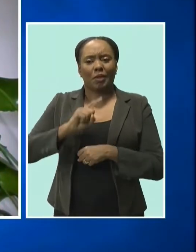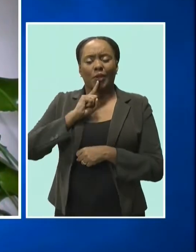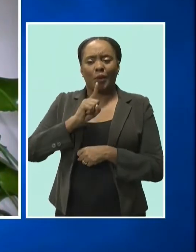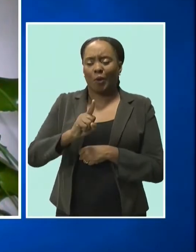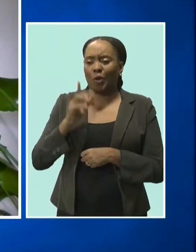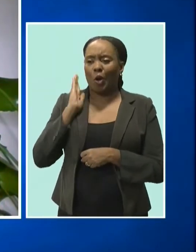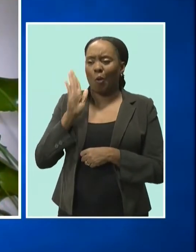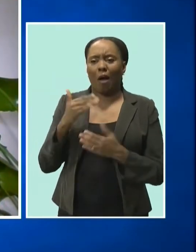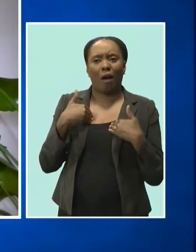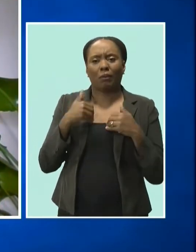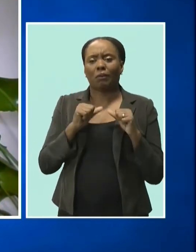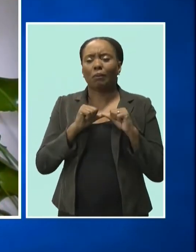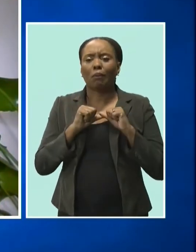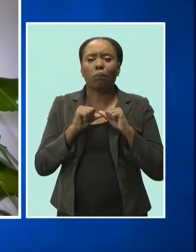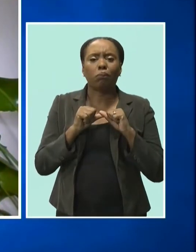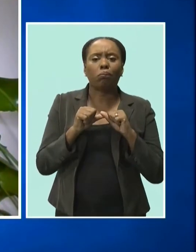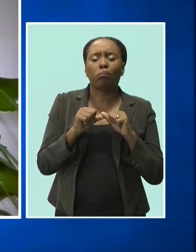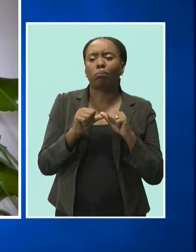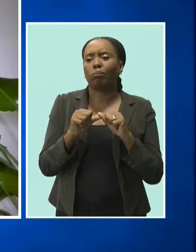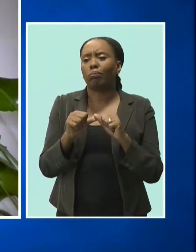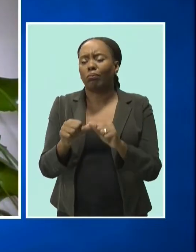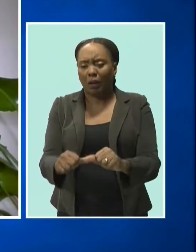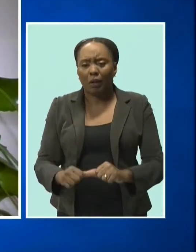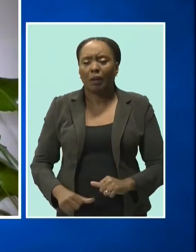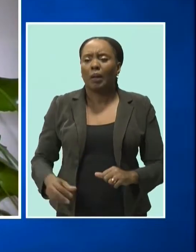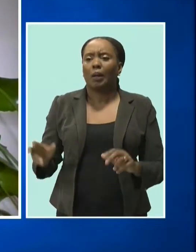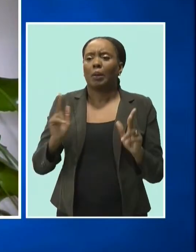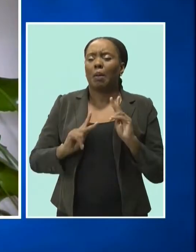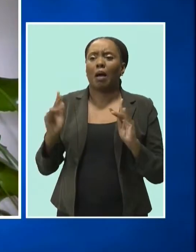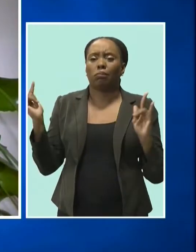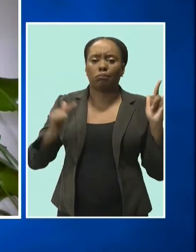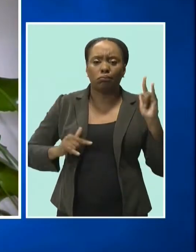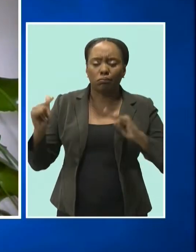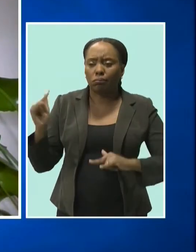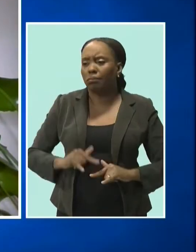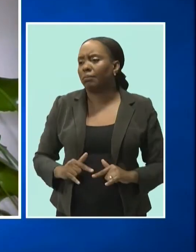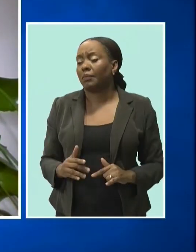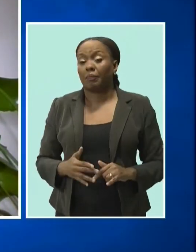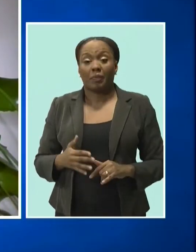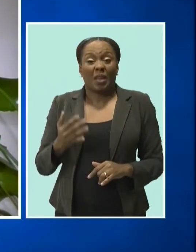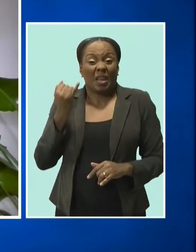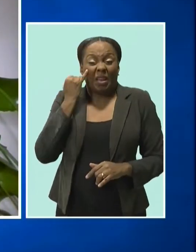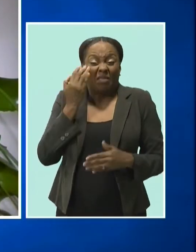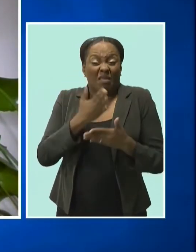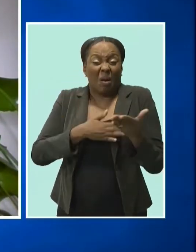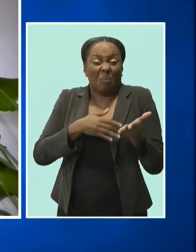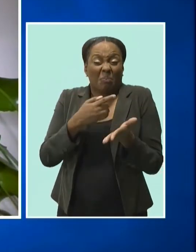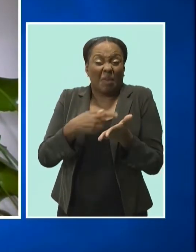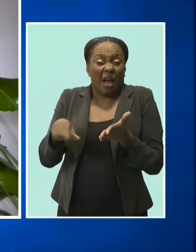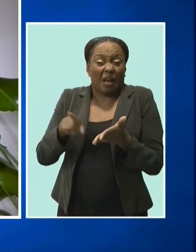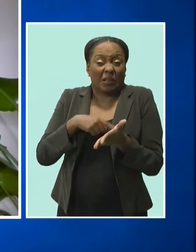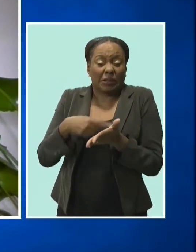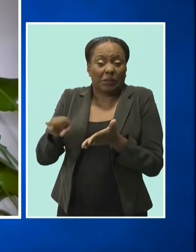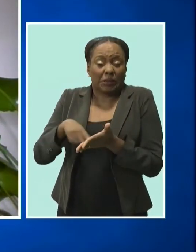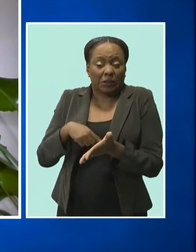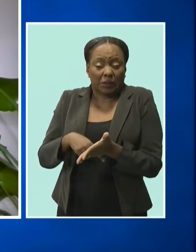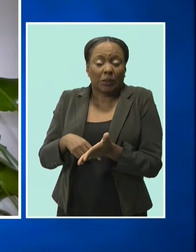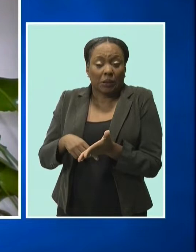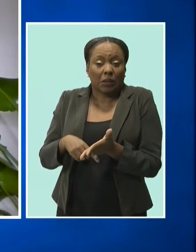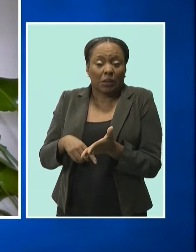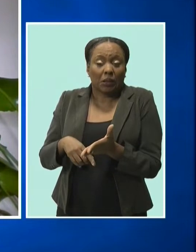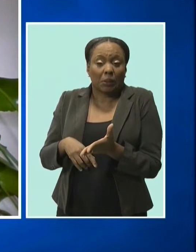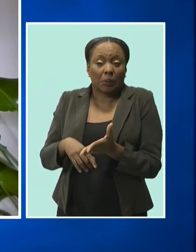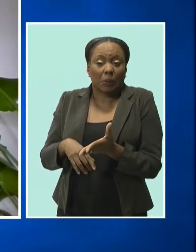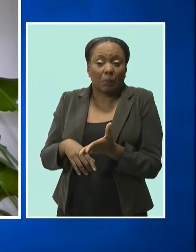continuous demand for the destination that even if there are some cancellations that we have done the work